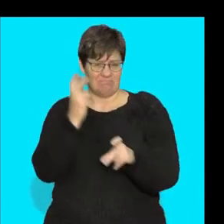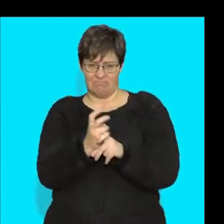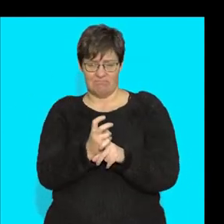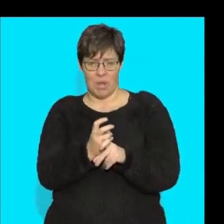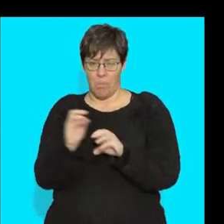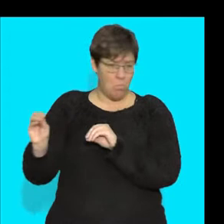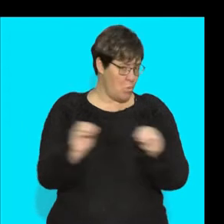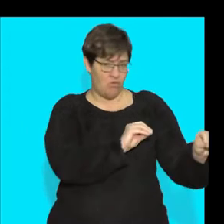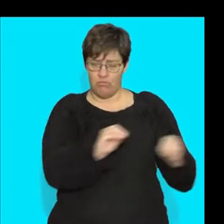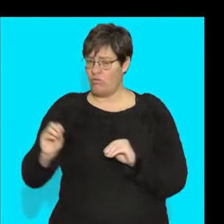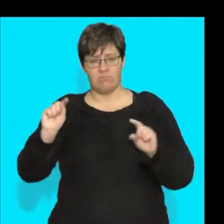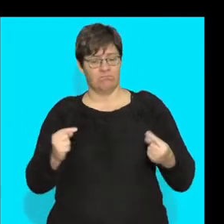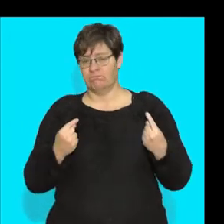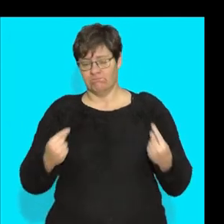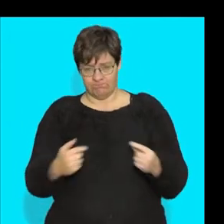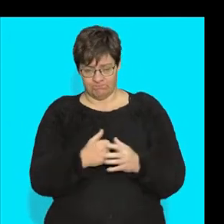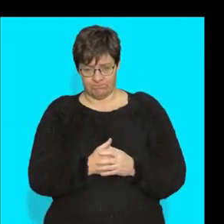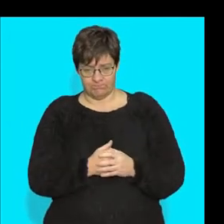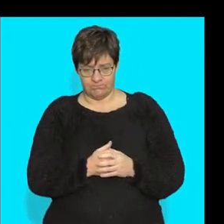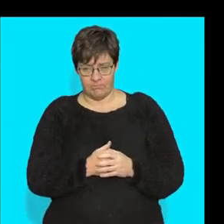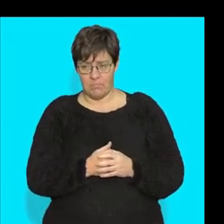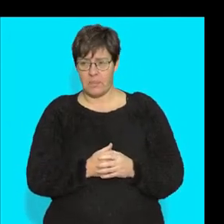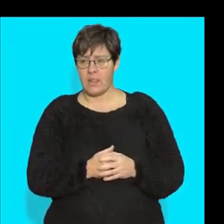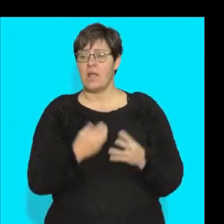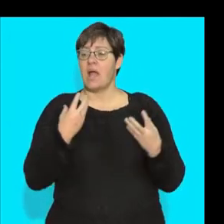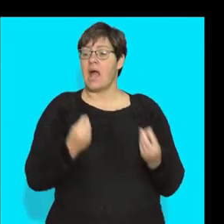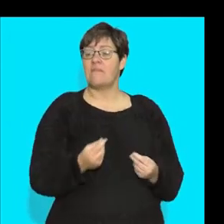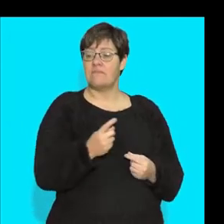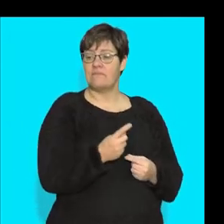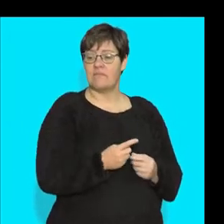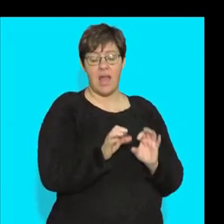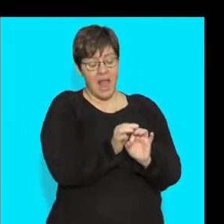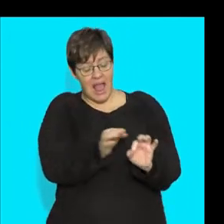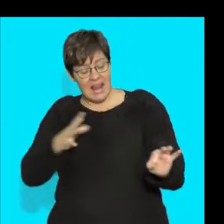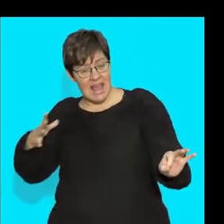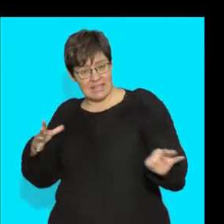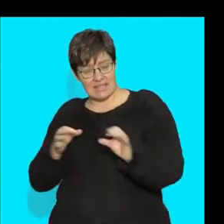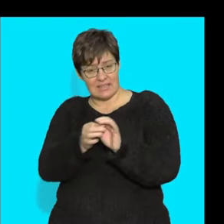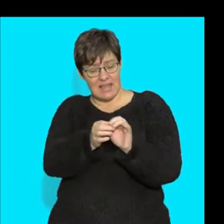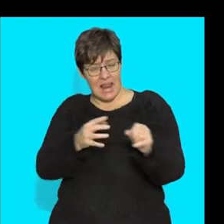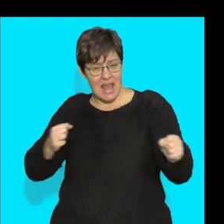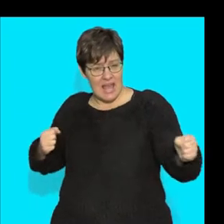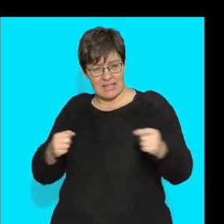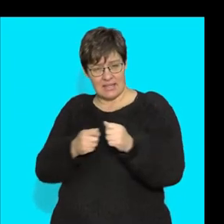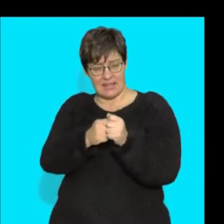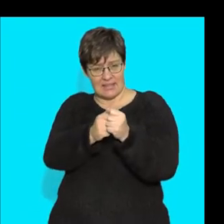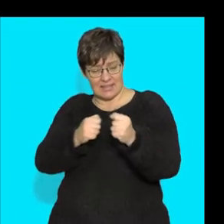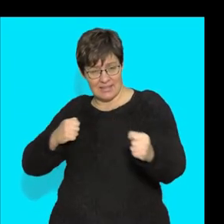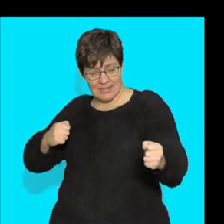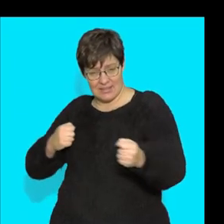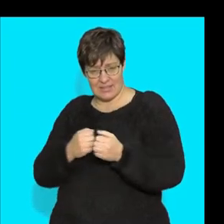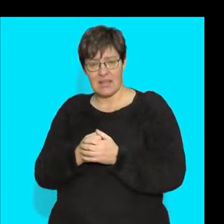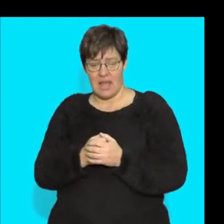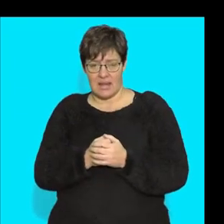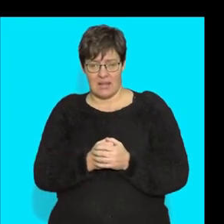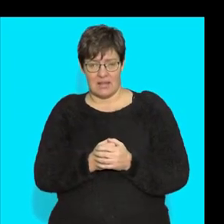move them. However, what else are you going to have? You're going to have elastic bands. What can elastic do? In and